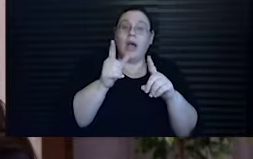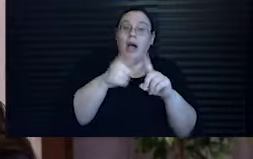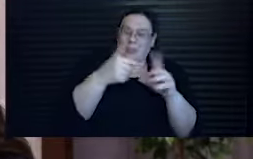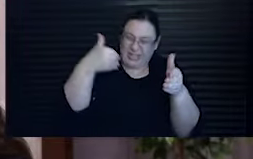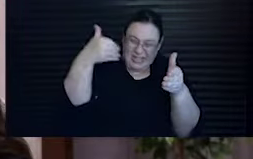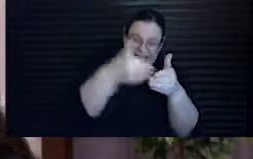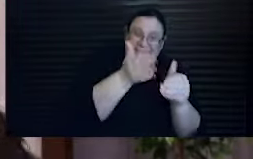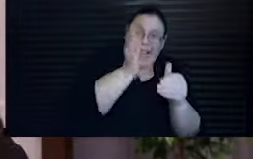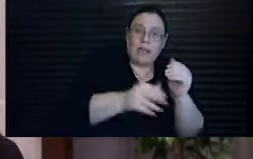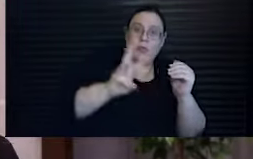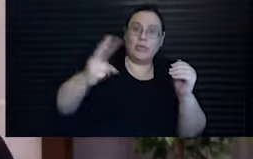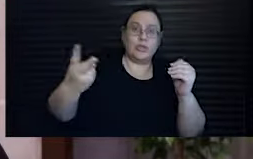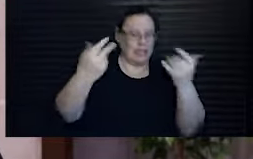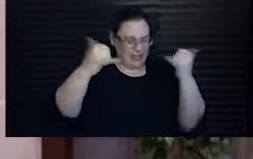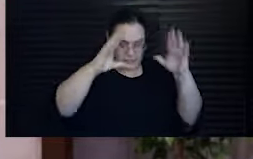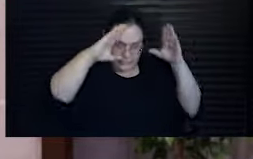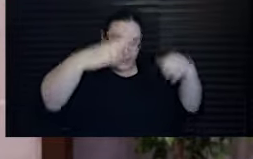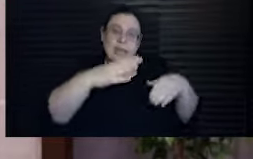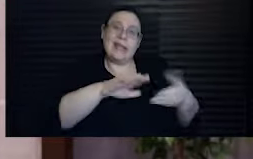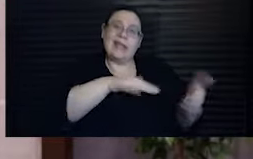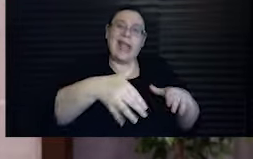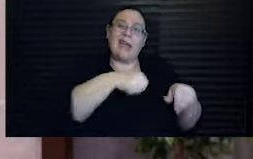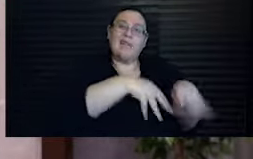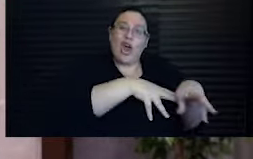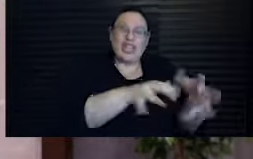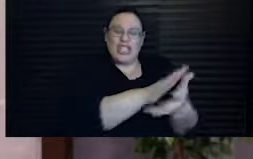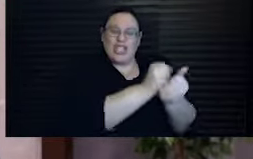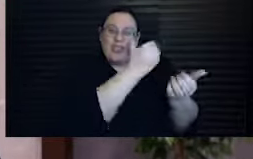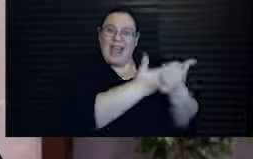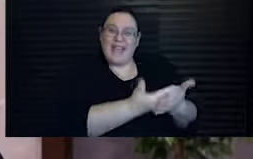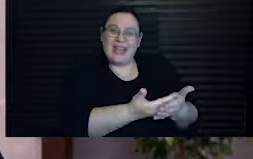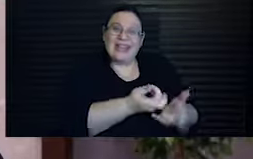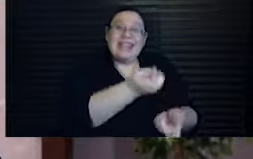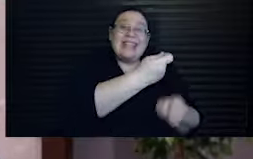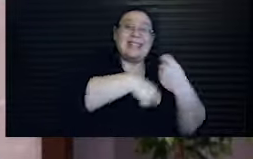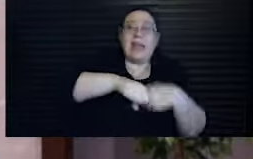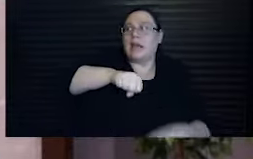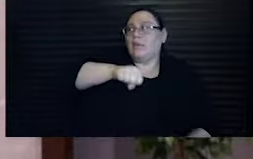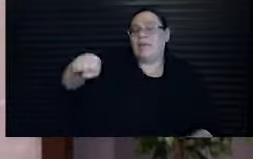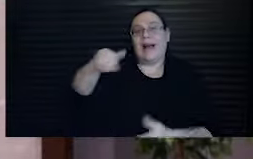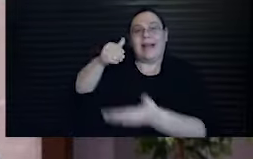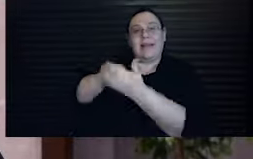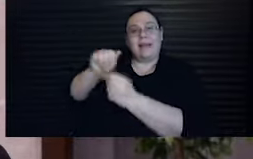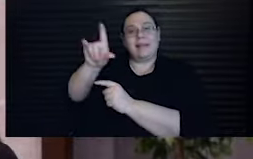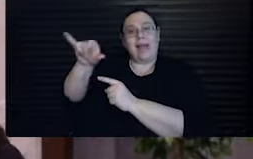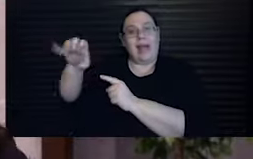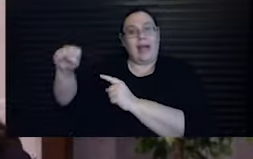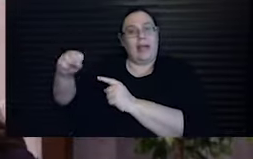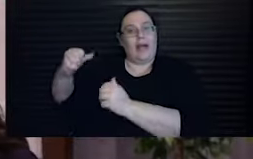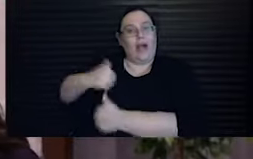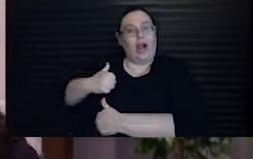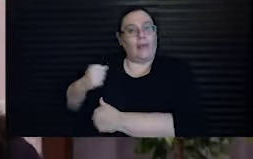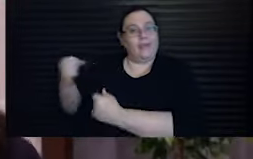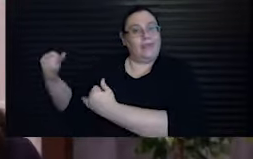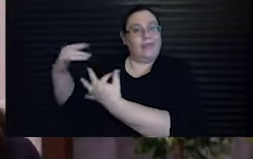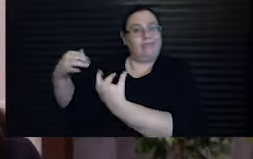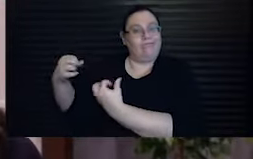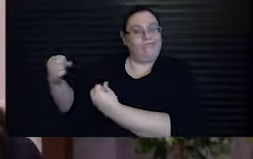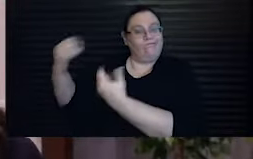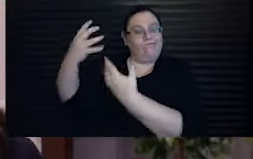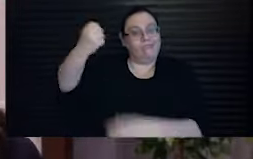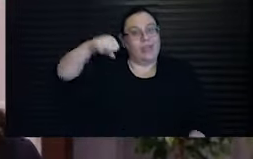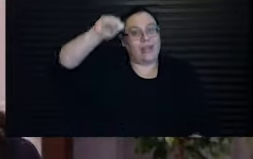the end they were focusing on death marches and destroying evidence rather than pushing back against the allied armies that were advancing on Berlin.